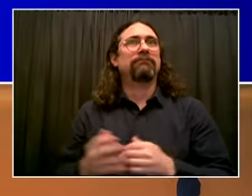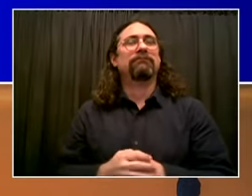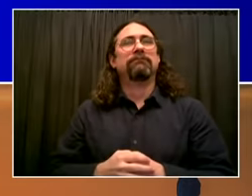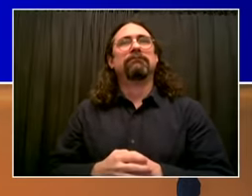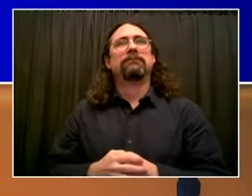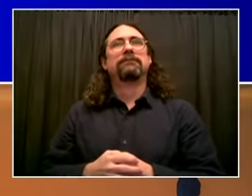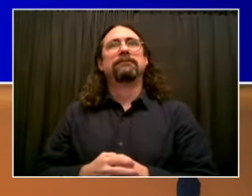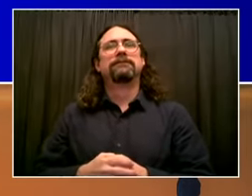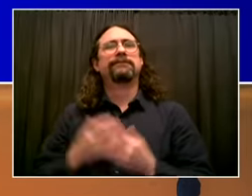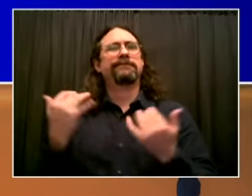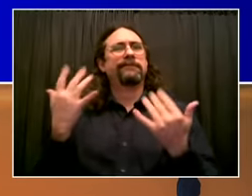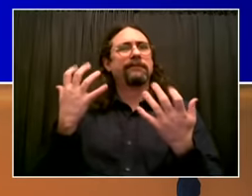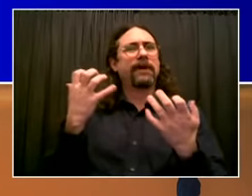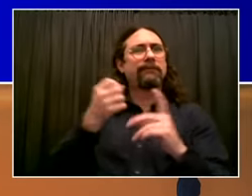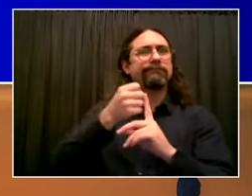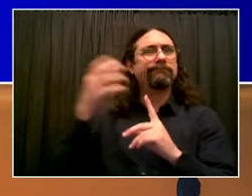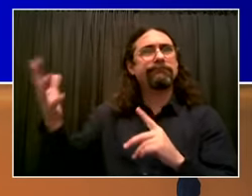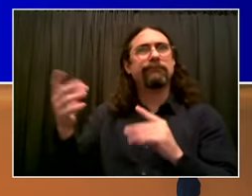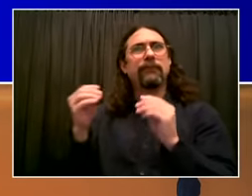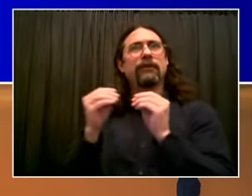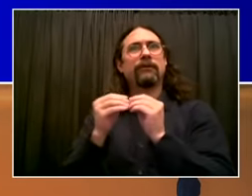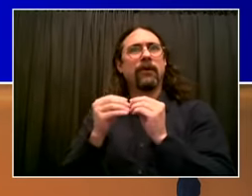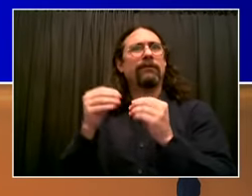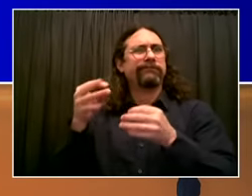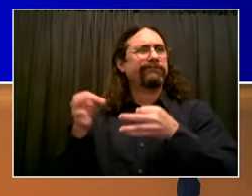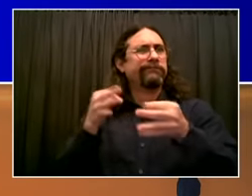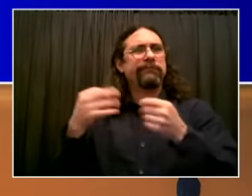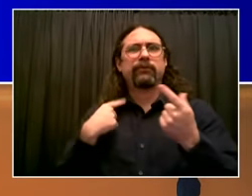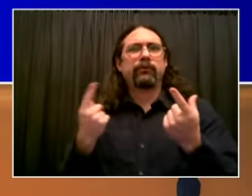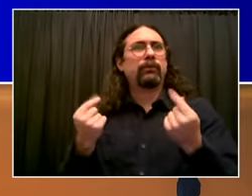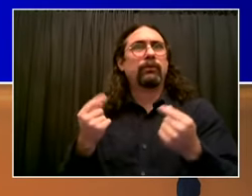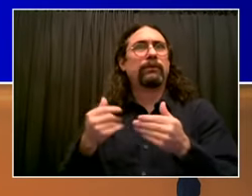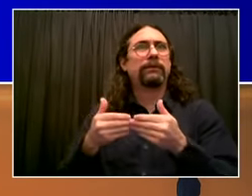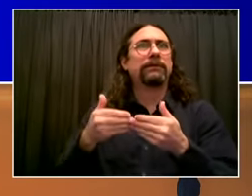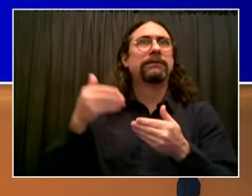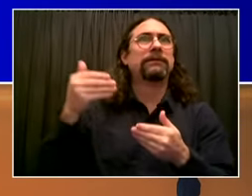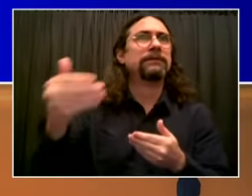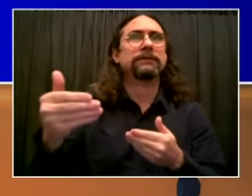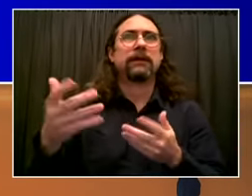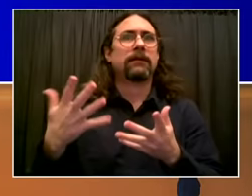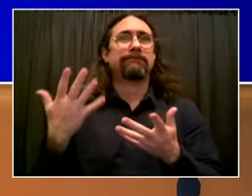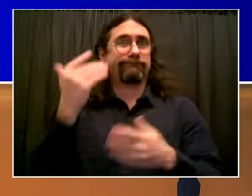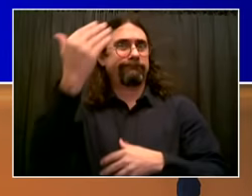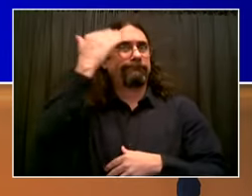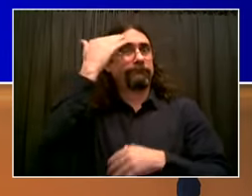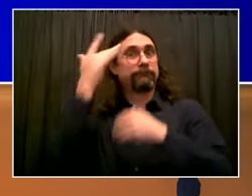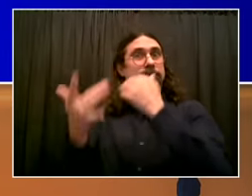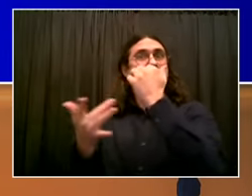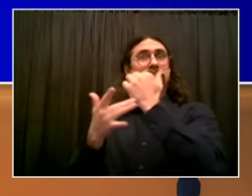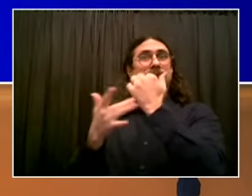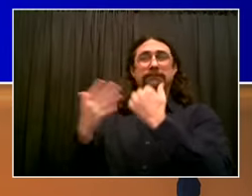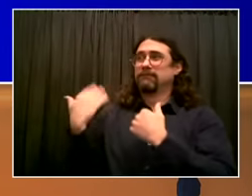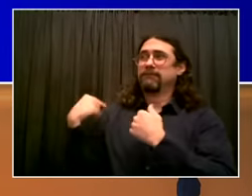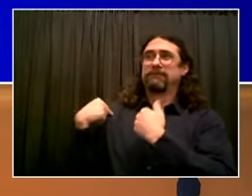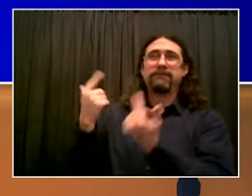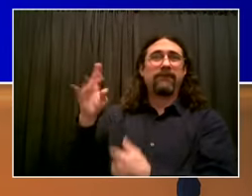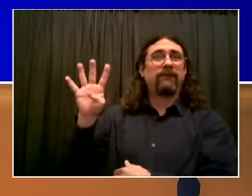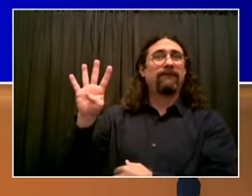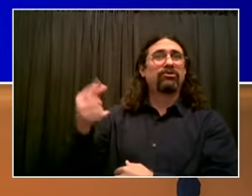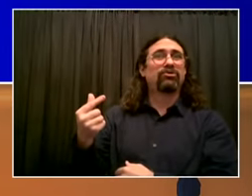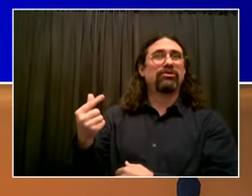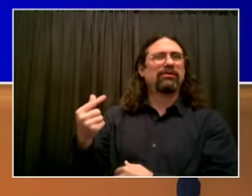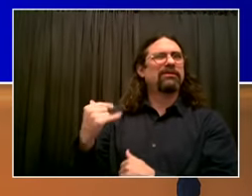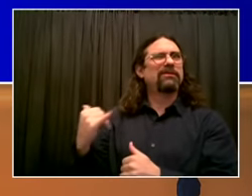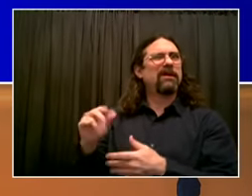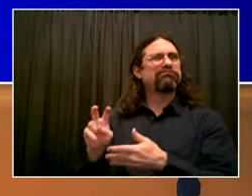big step into 5G. So I've said 2021 is going to be the year of 5G in New York City. 5G is the future. It's